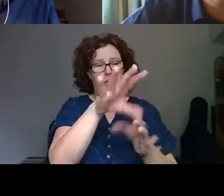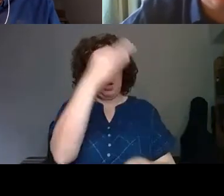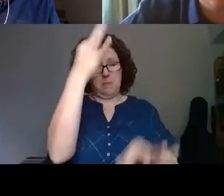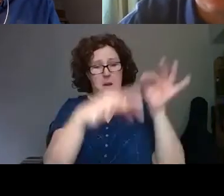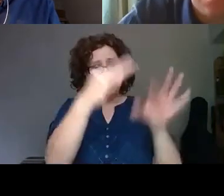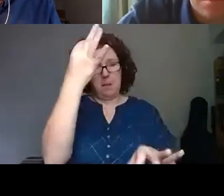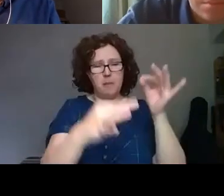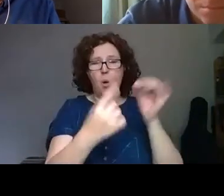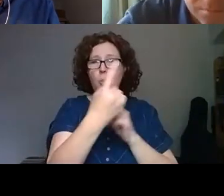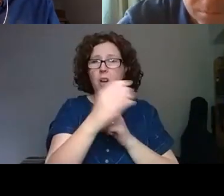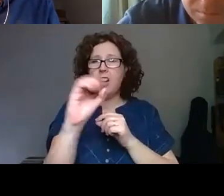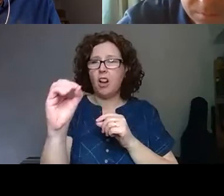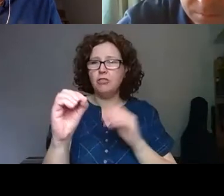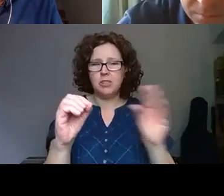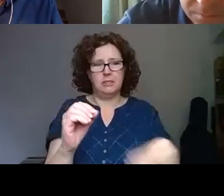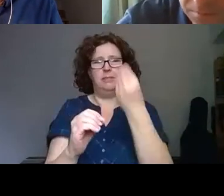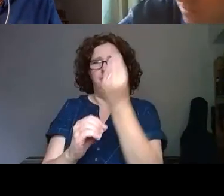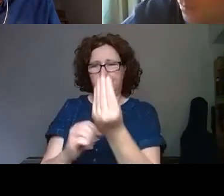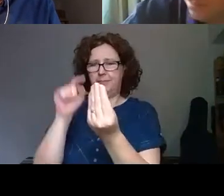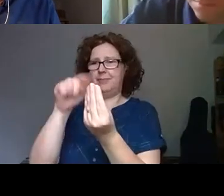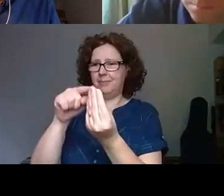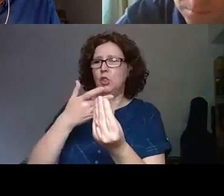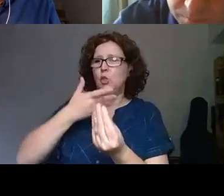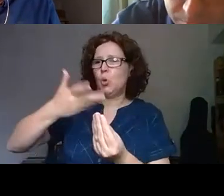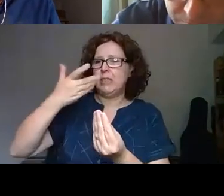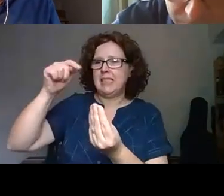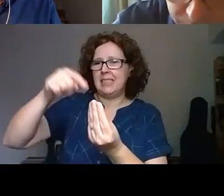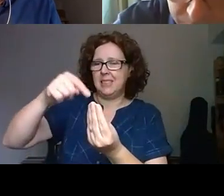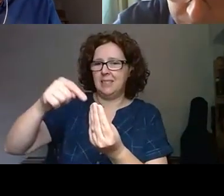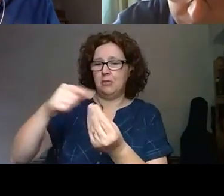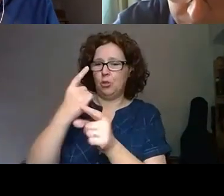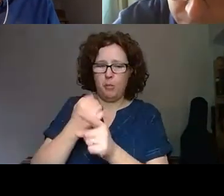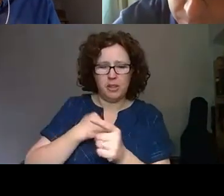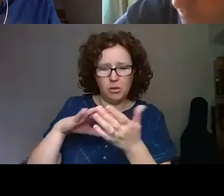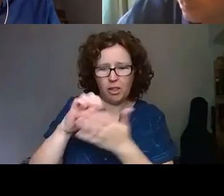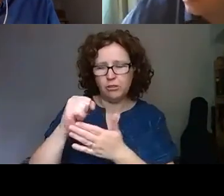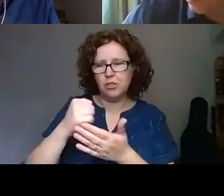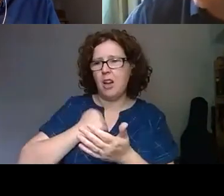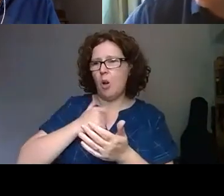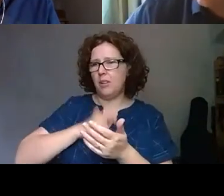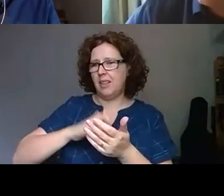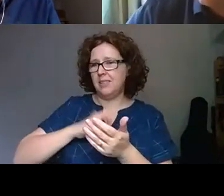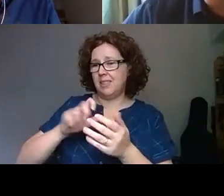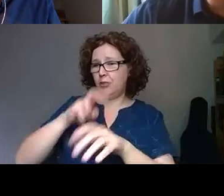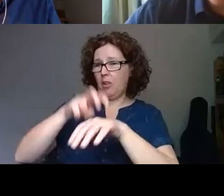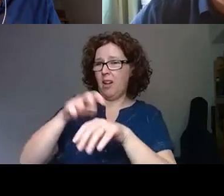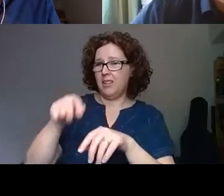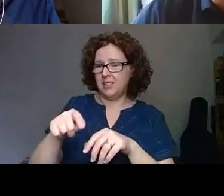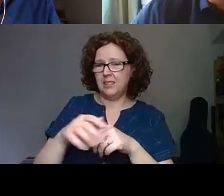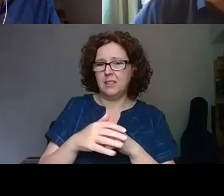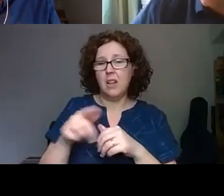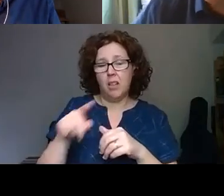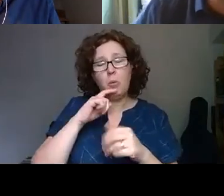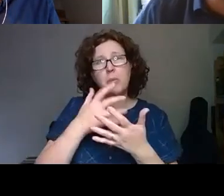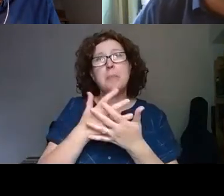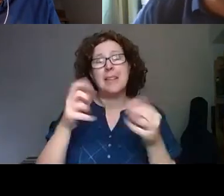things 100 pieces of content that talk about our culture and our identity in the context of Northern Ireland. And that's going to be a huge